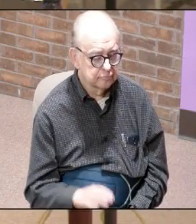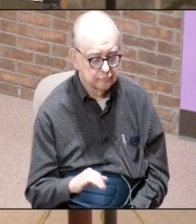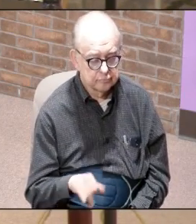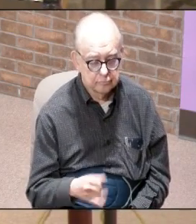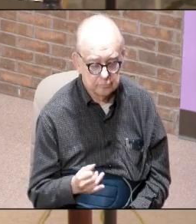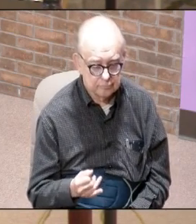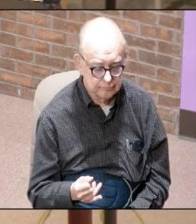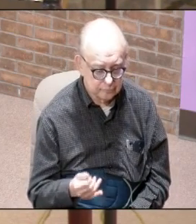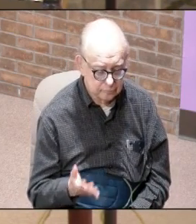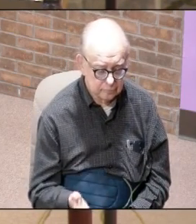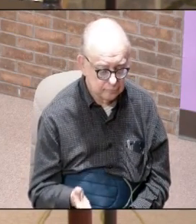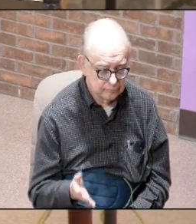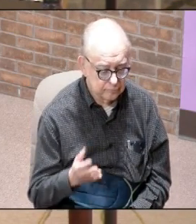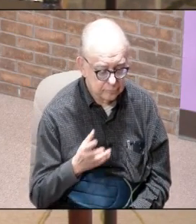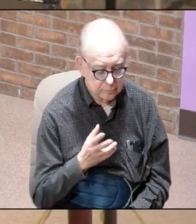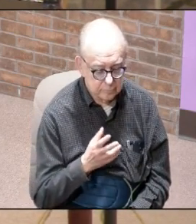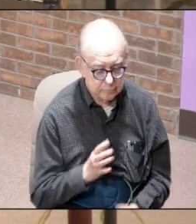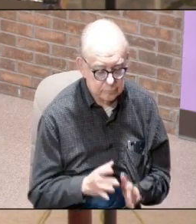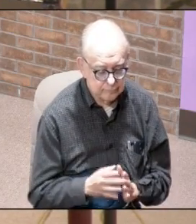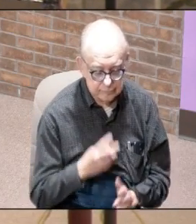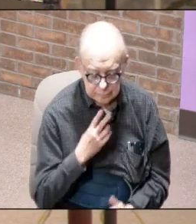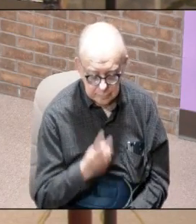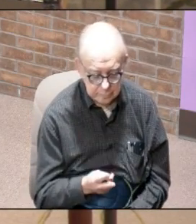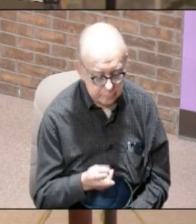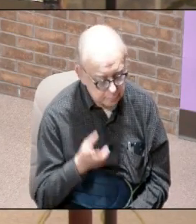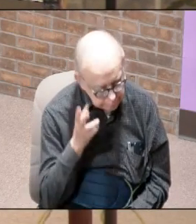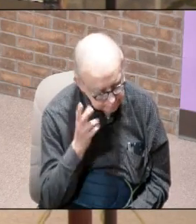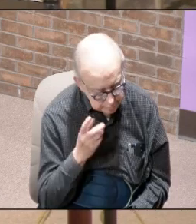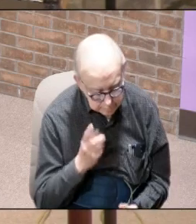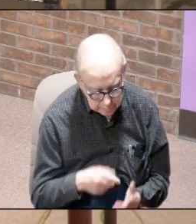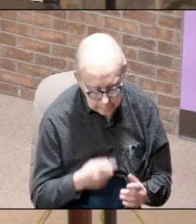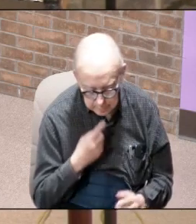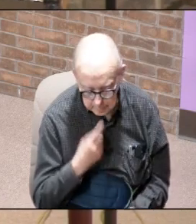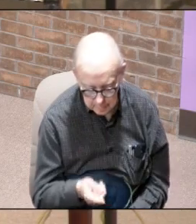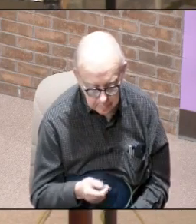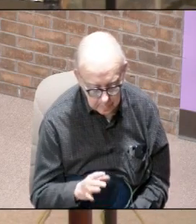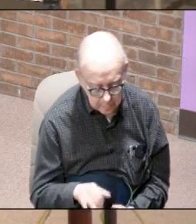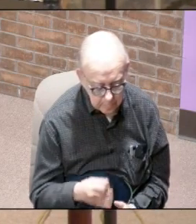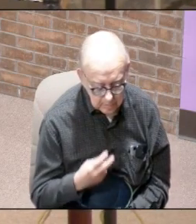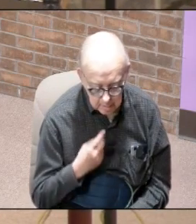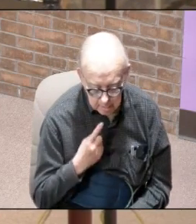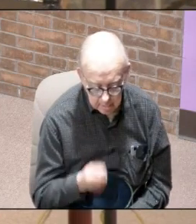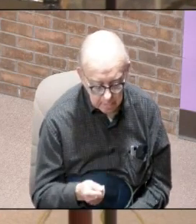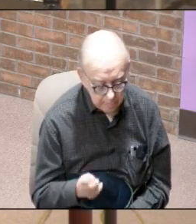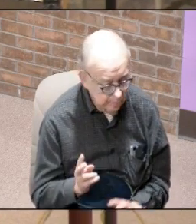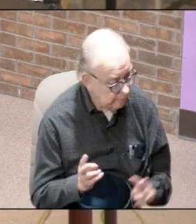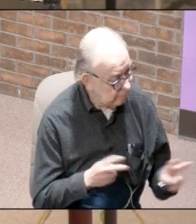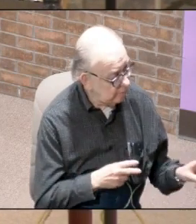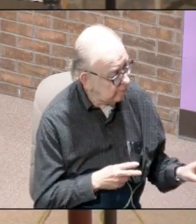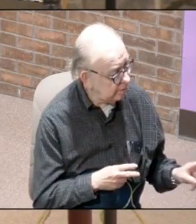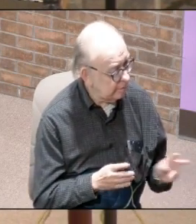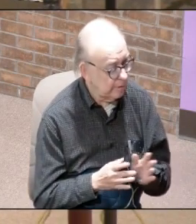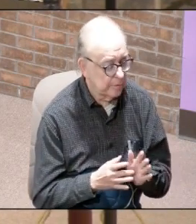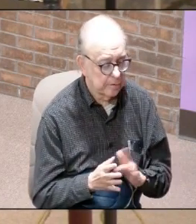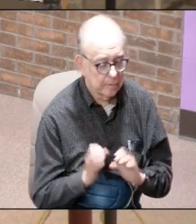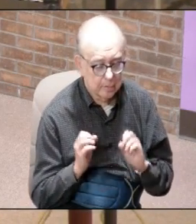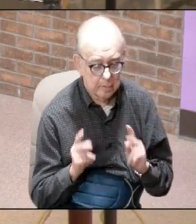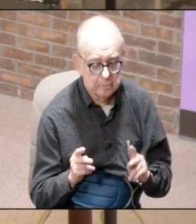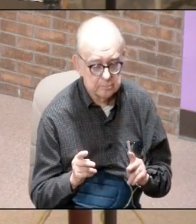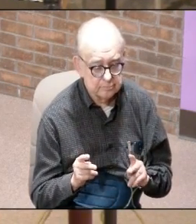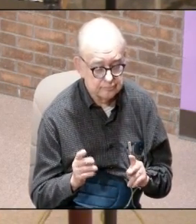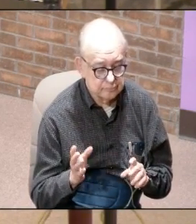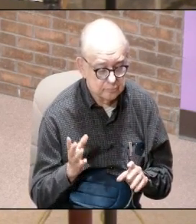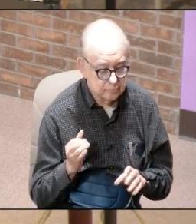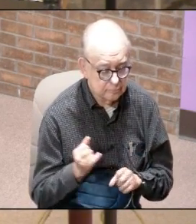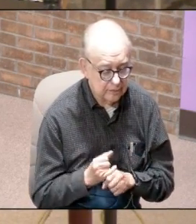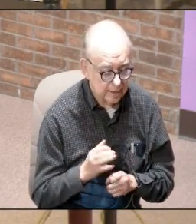John hearing his voice he heard what was being said he just wants to make sure okay I